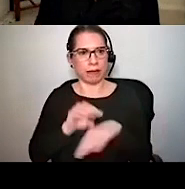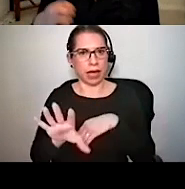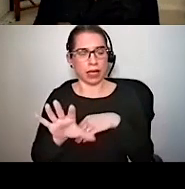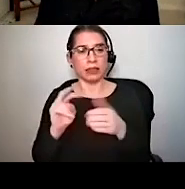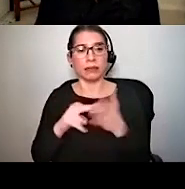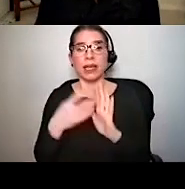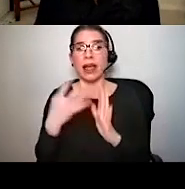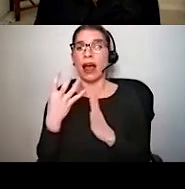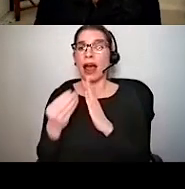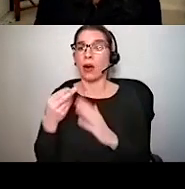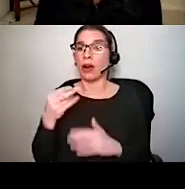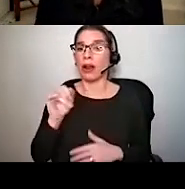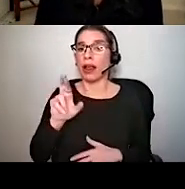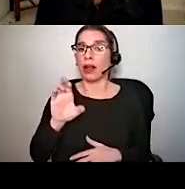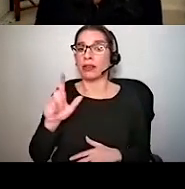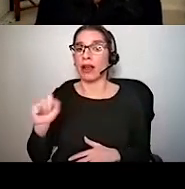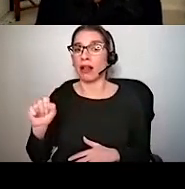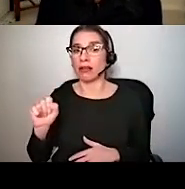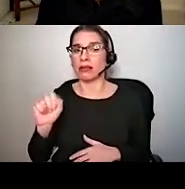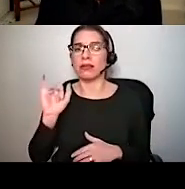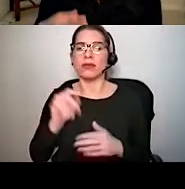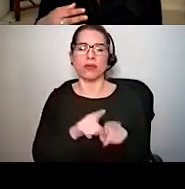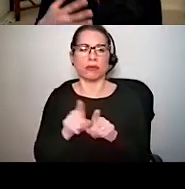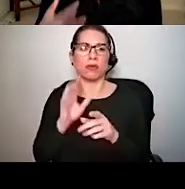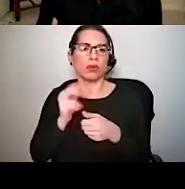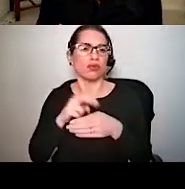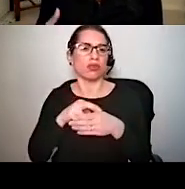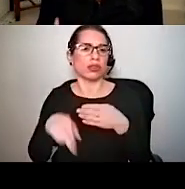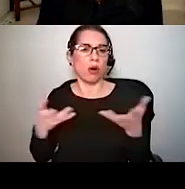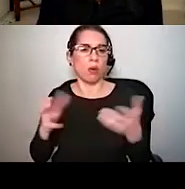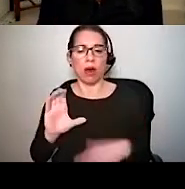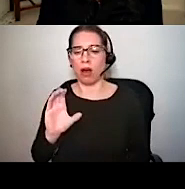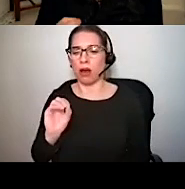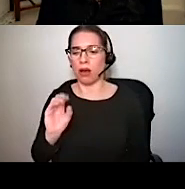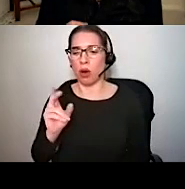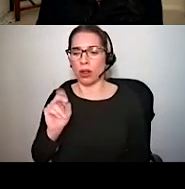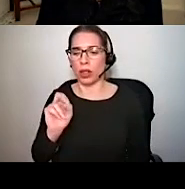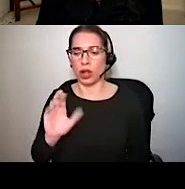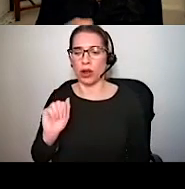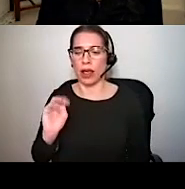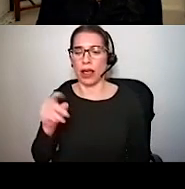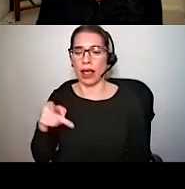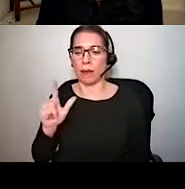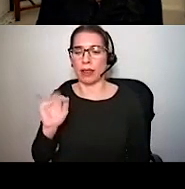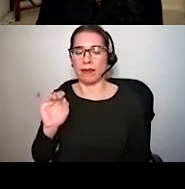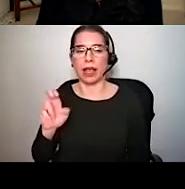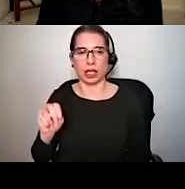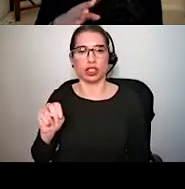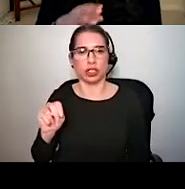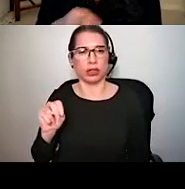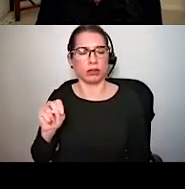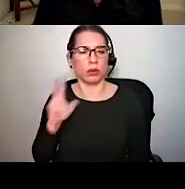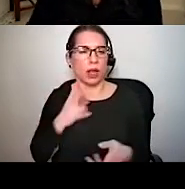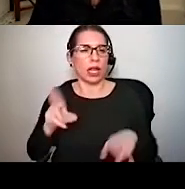motion results in something called cochlear amplification. And that ultimately increases the sharpness of frequency tuning.